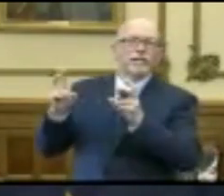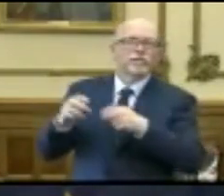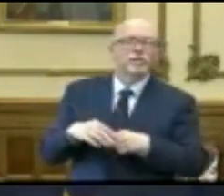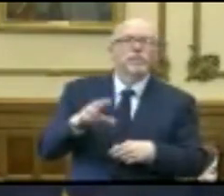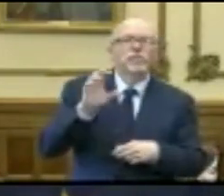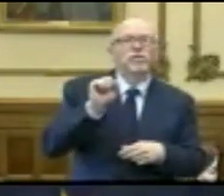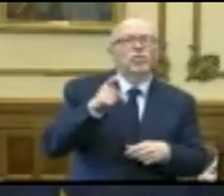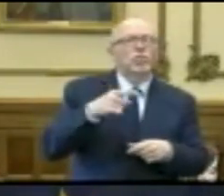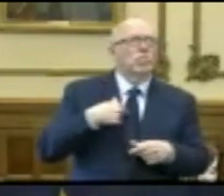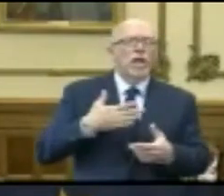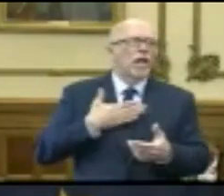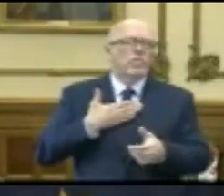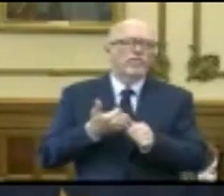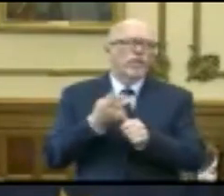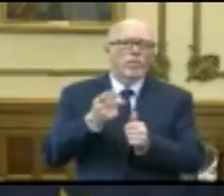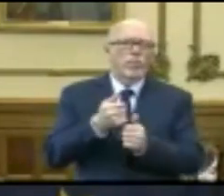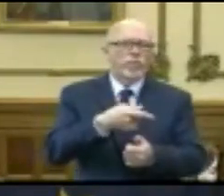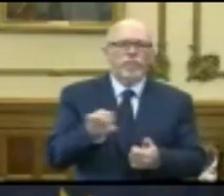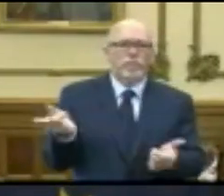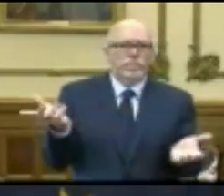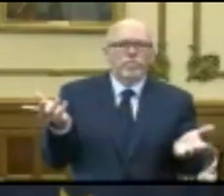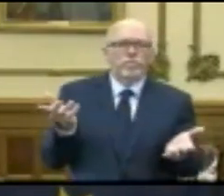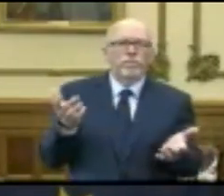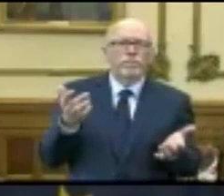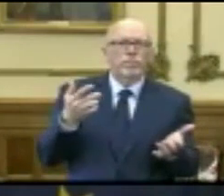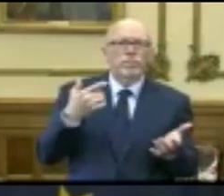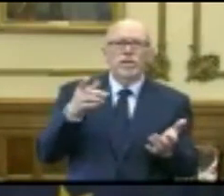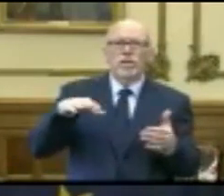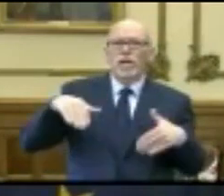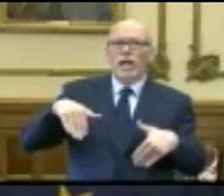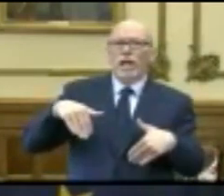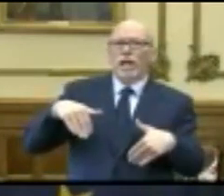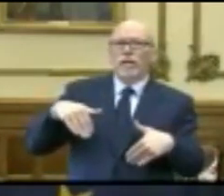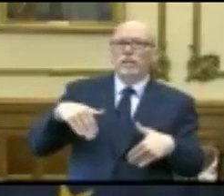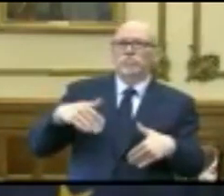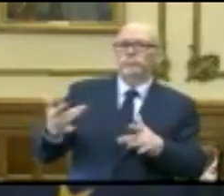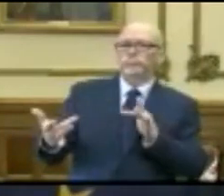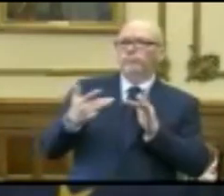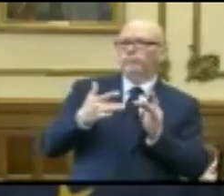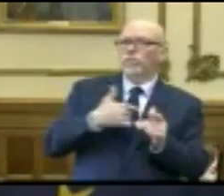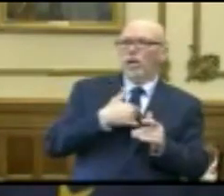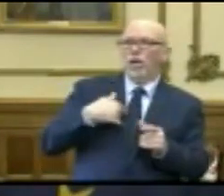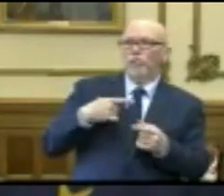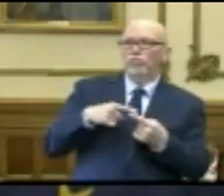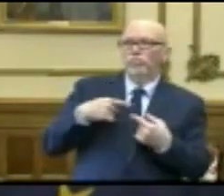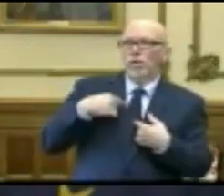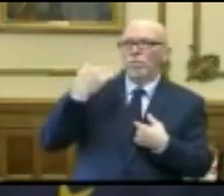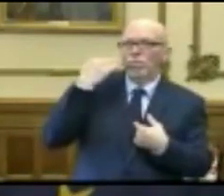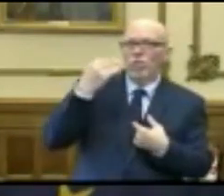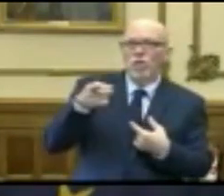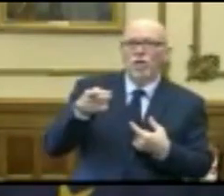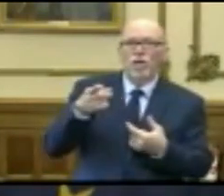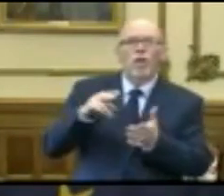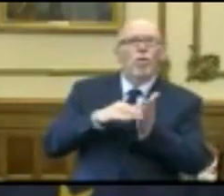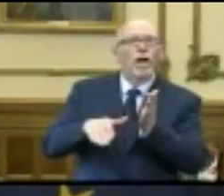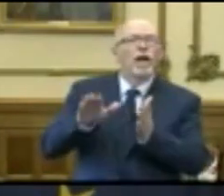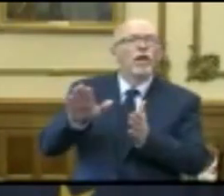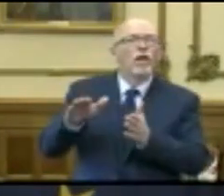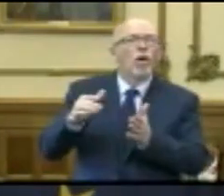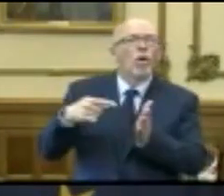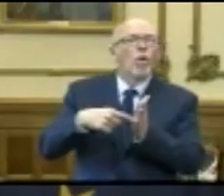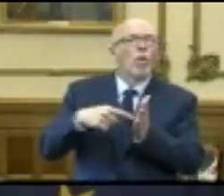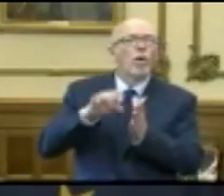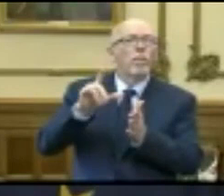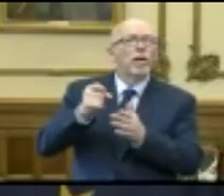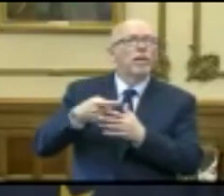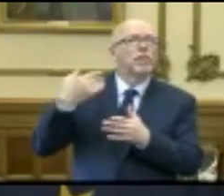happy to follow up with them. It hasn't been requested of us, to my knowledge, about waiving someone's past due bills